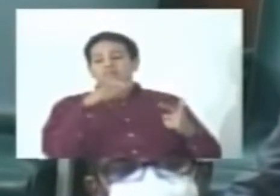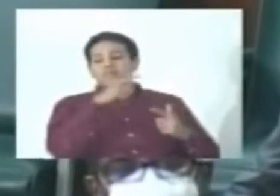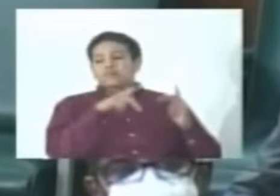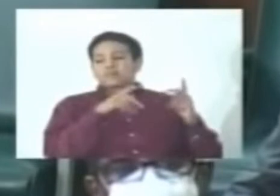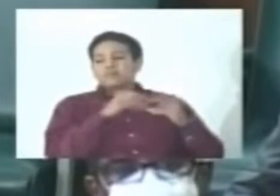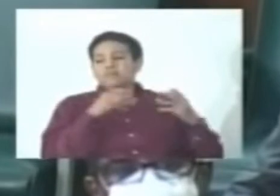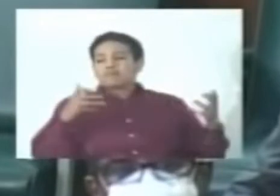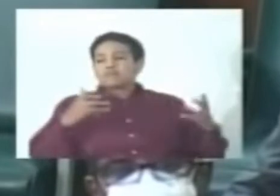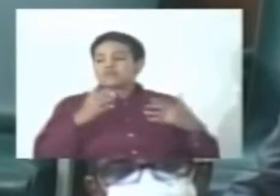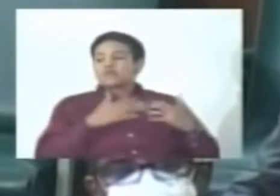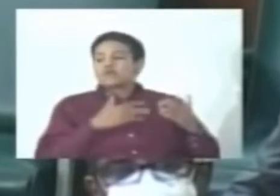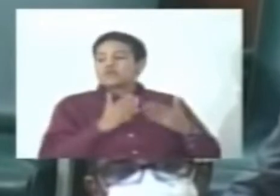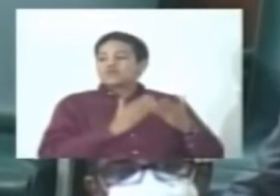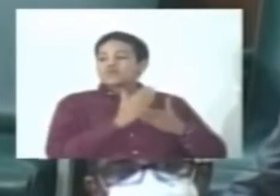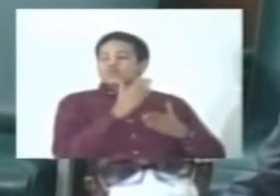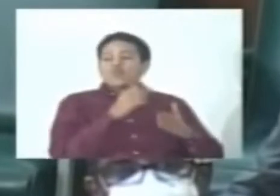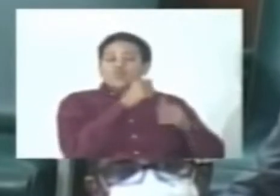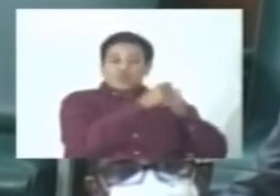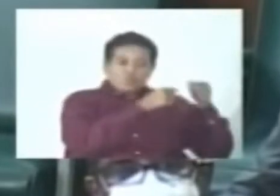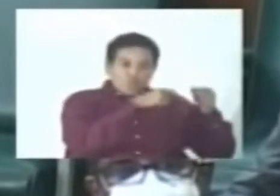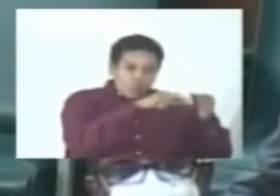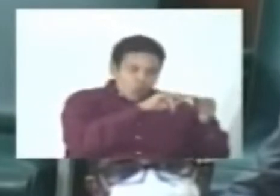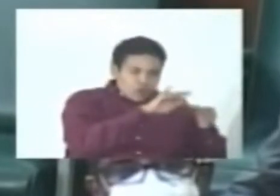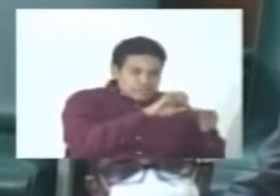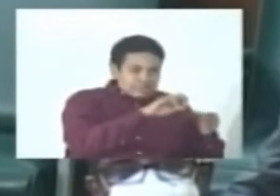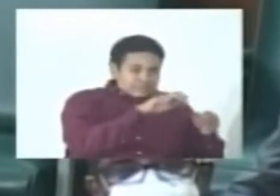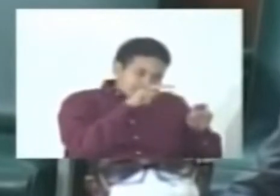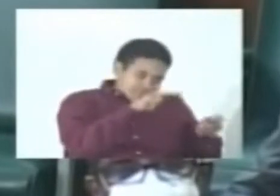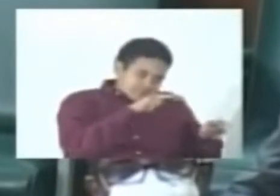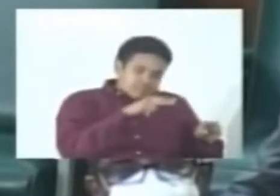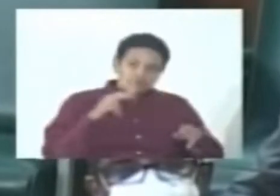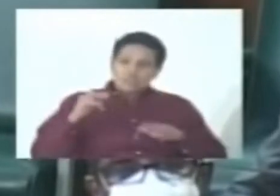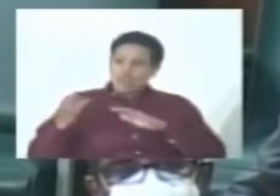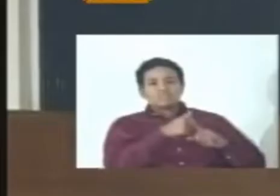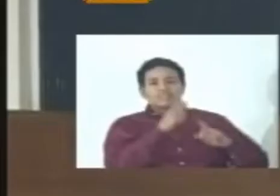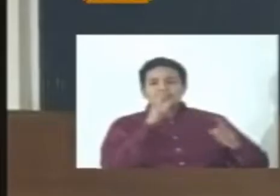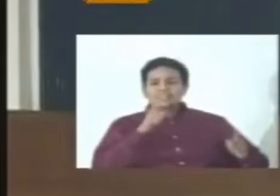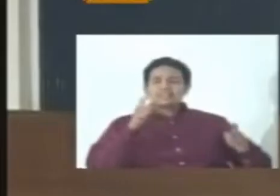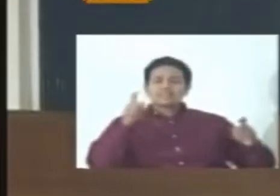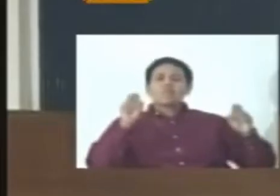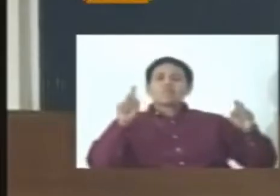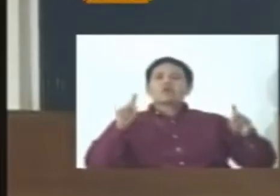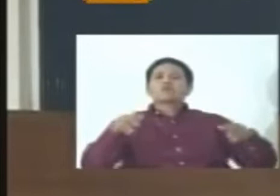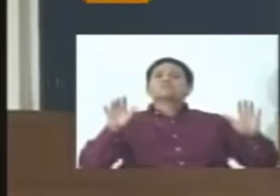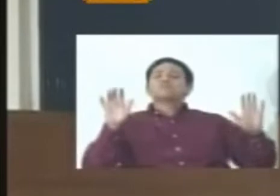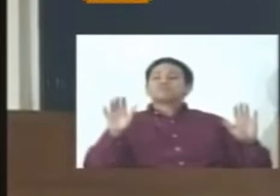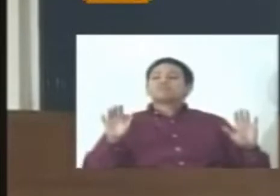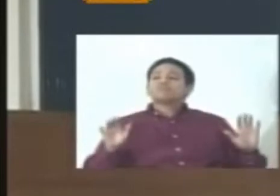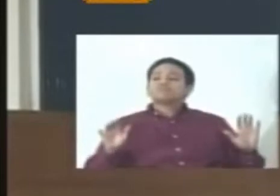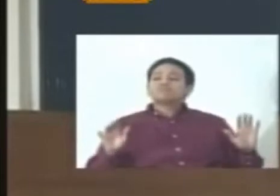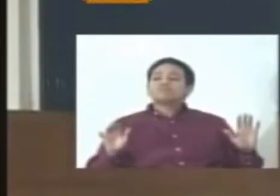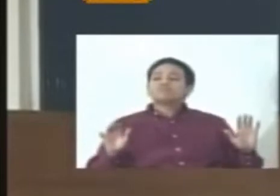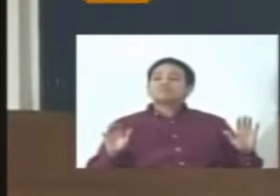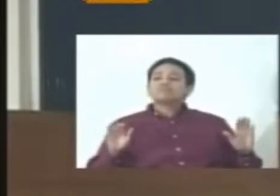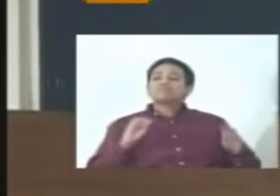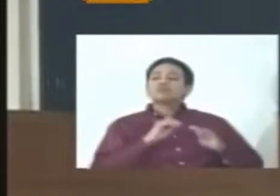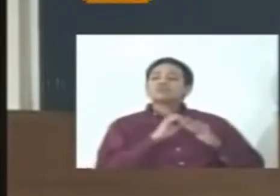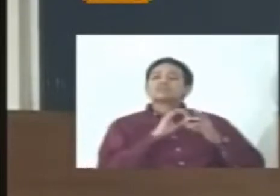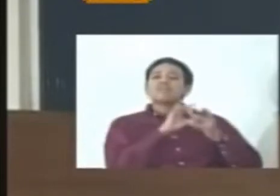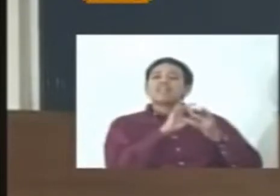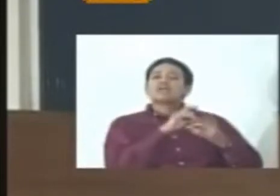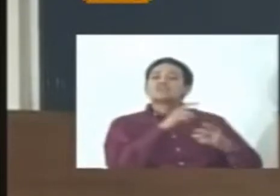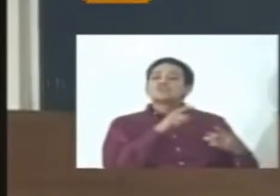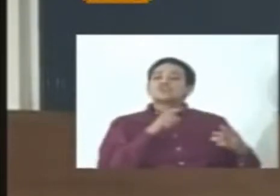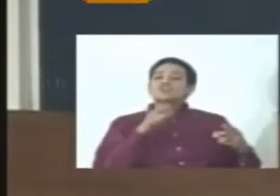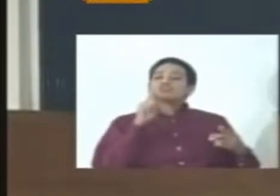whether it is through quarantine, isolation or hospital care. And responding to Mr. Holness, Opposition MP